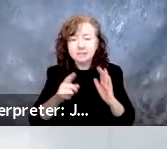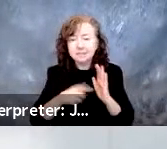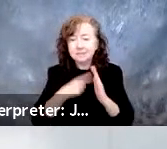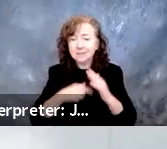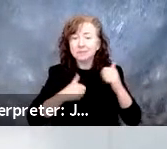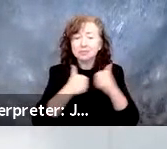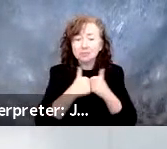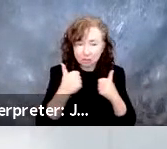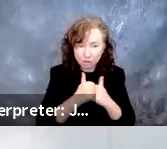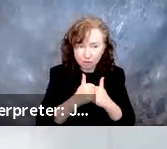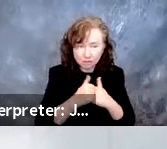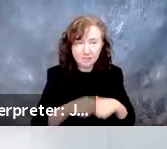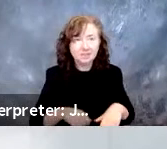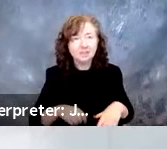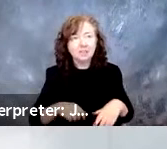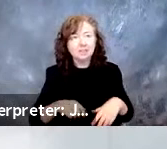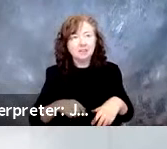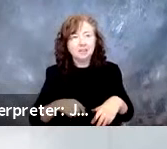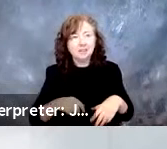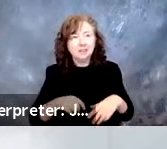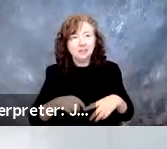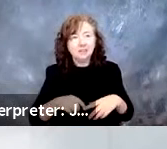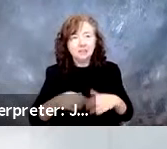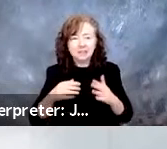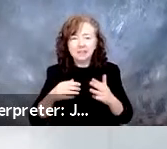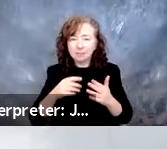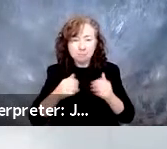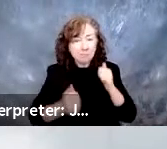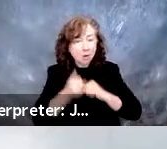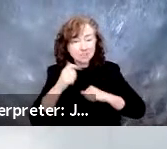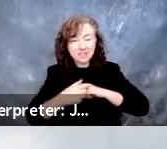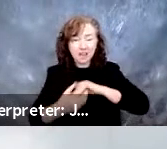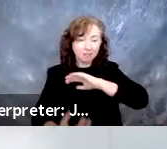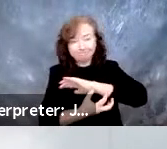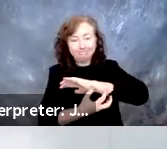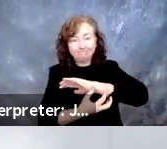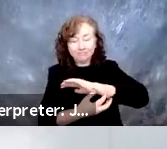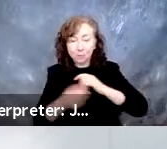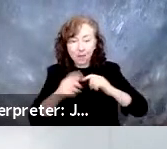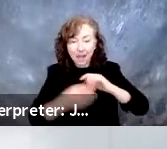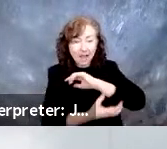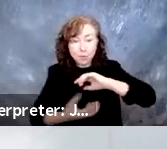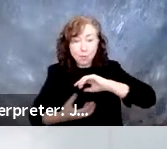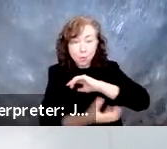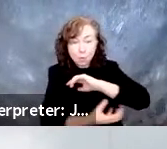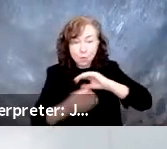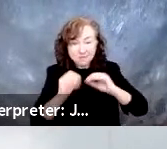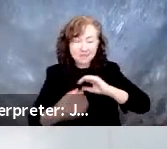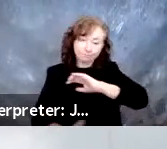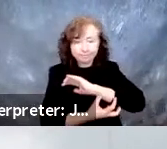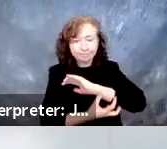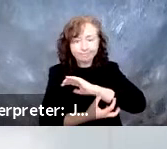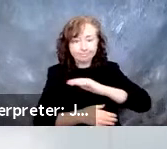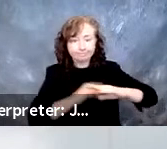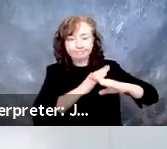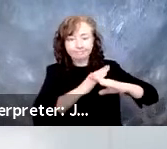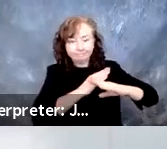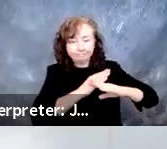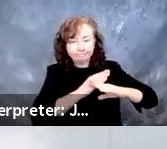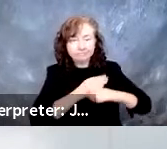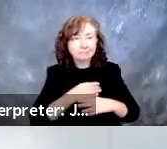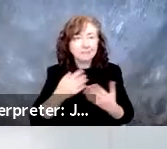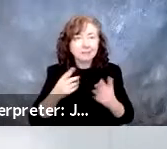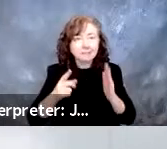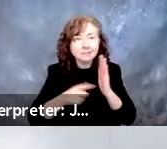never movable. Some of the skateboard chassis have them built in. Some of the unibody